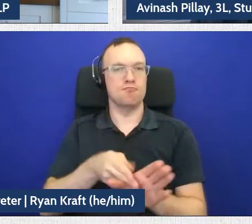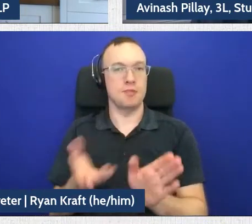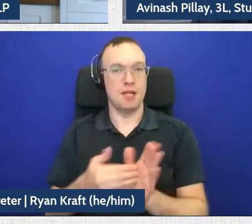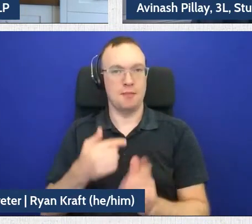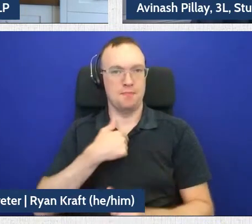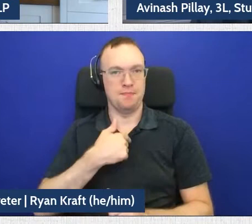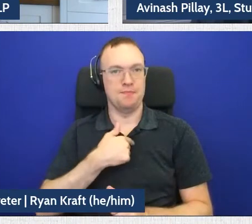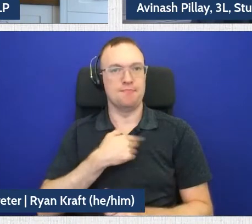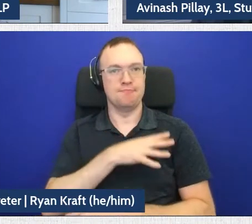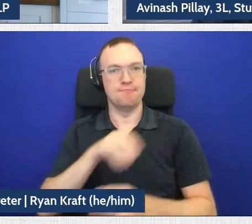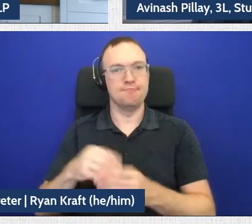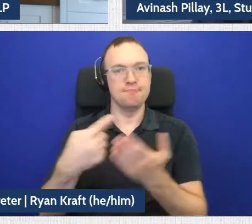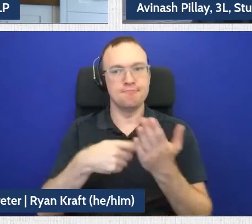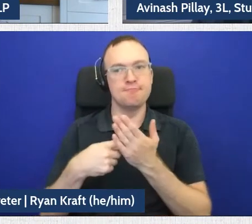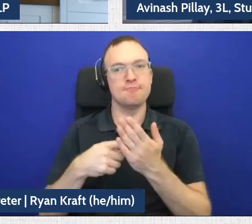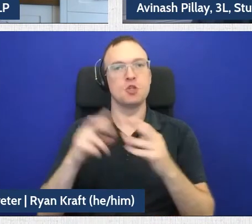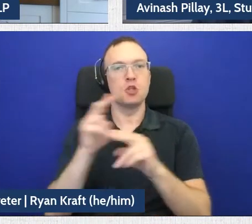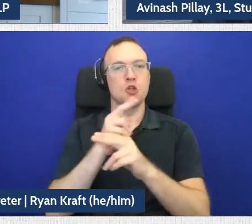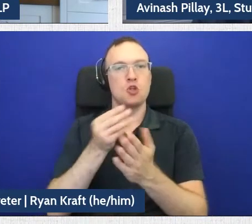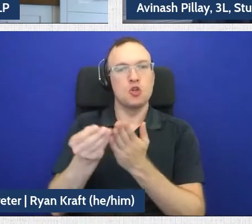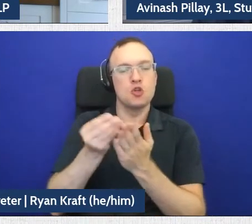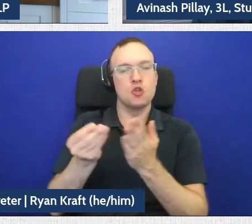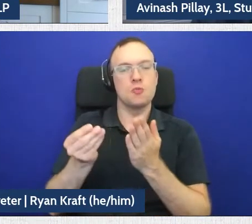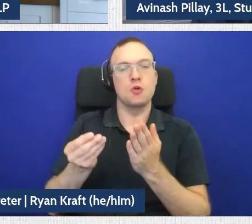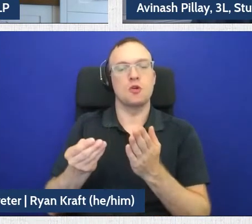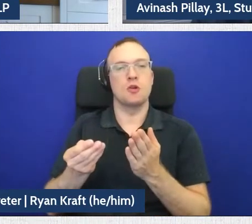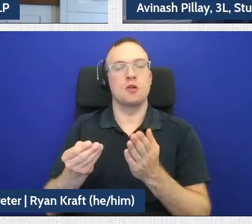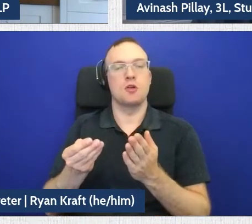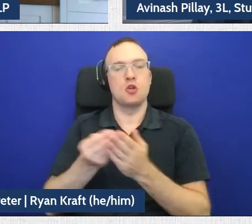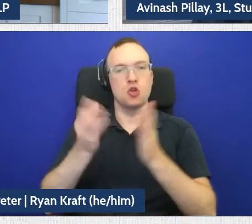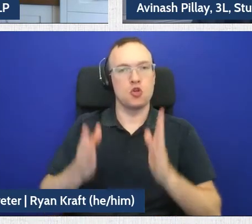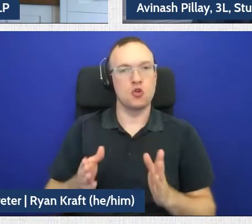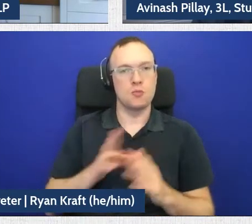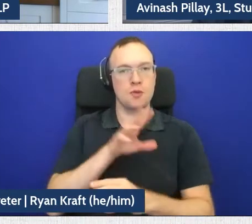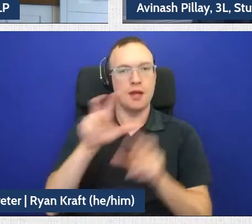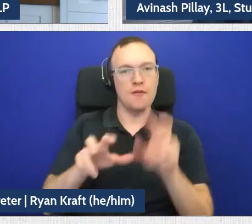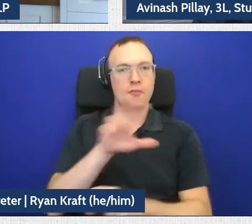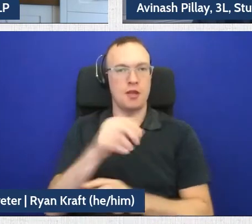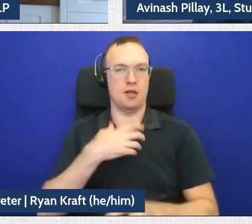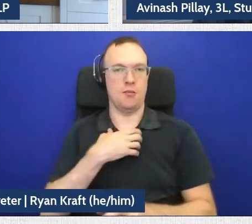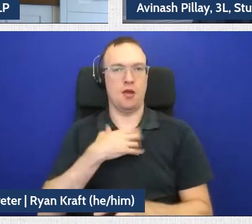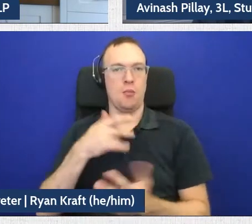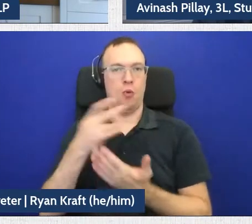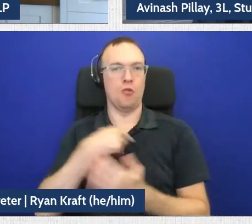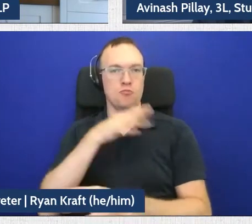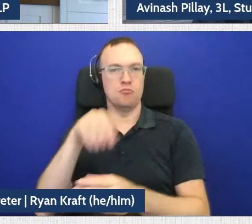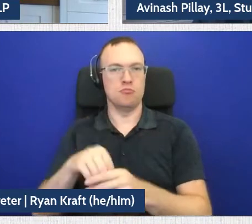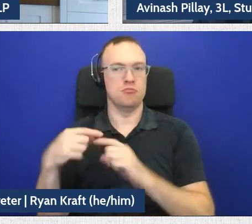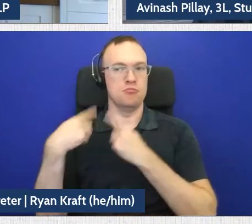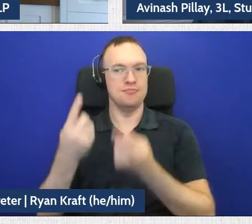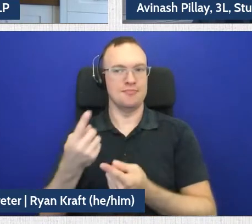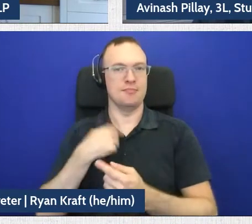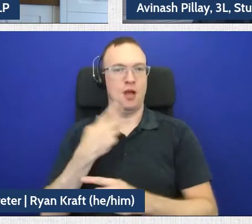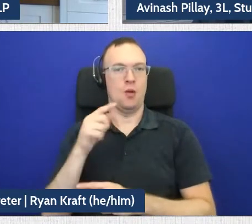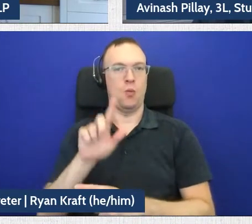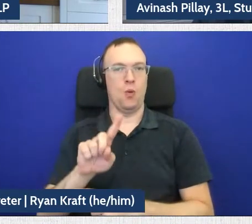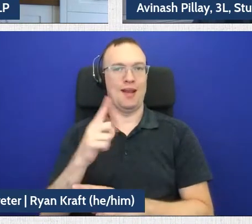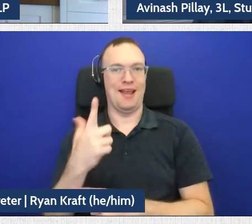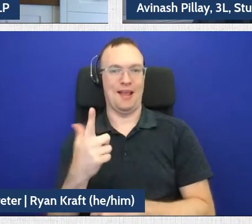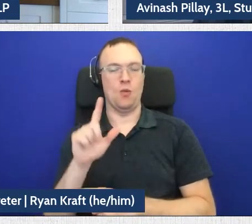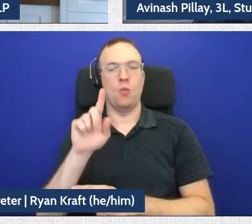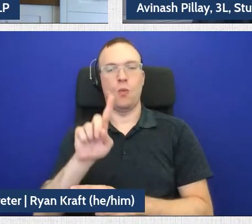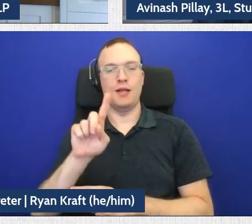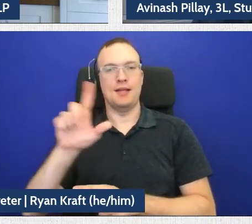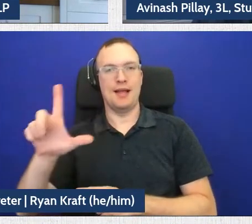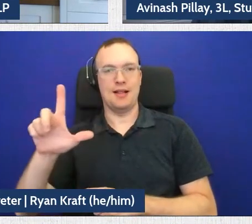on screen to discuss consumer investment and consumer complaints, which is a project that I've had the opportunity to work on since my 1L year with the Confident